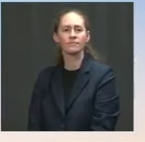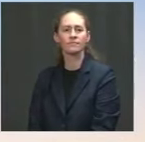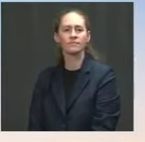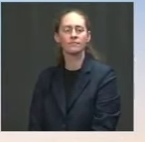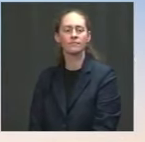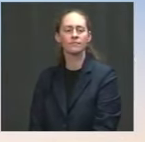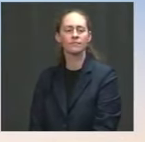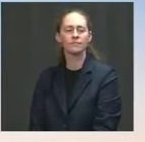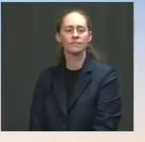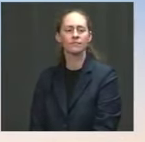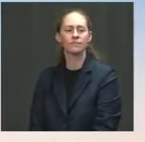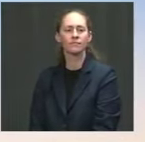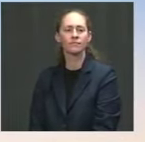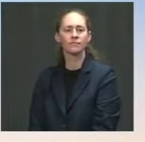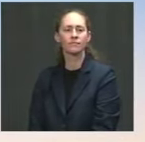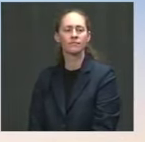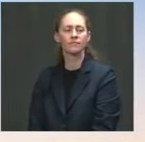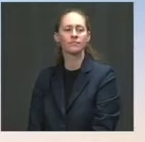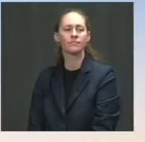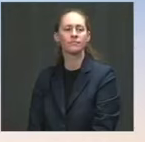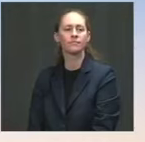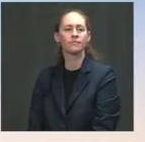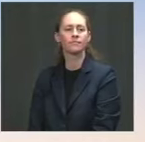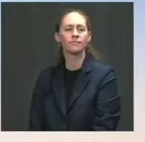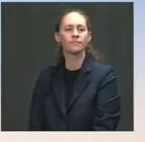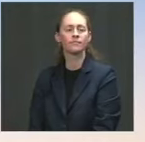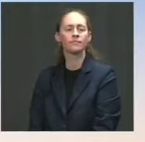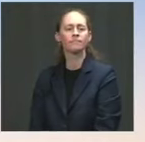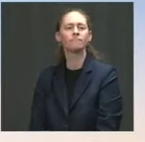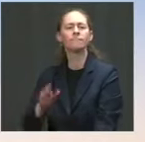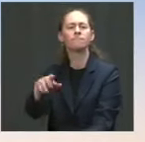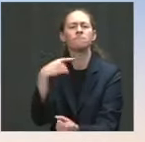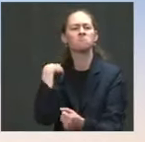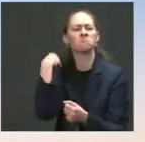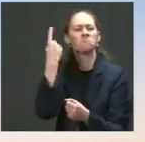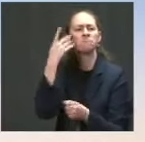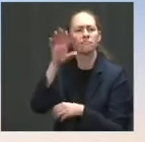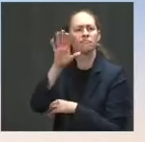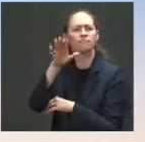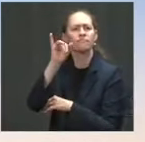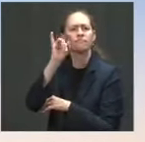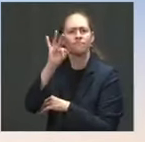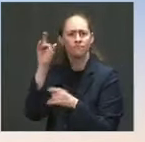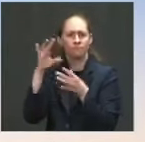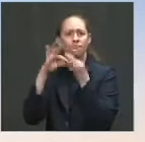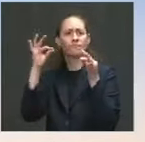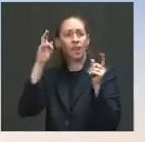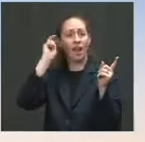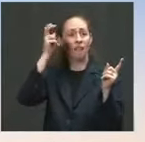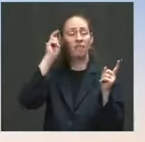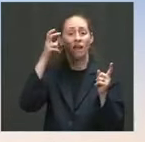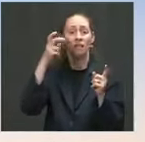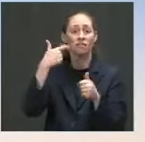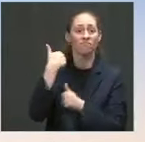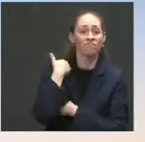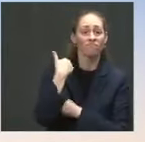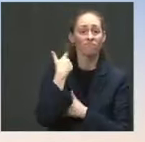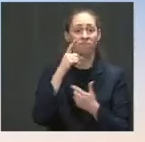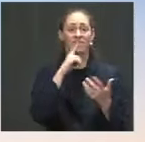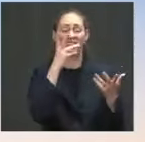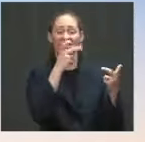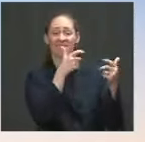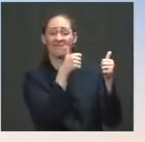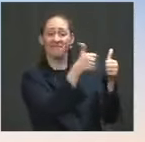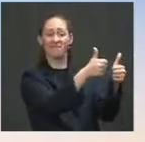of whether the President is just disappointed by the Afghan military performance, just given the amount of time and